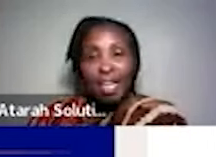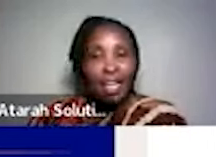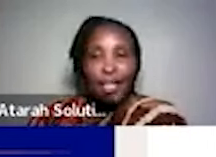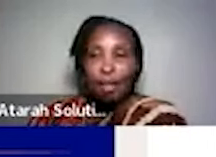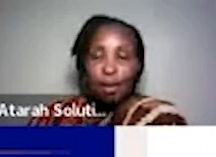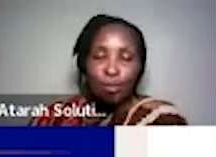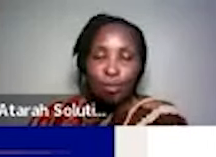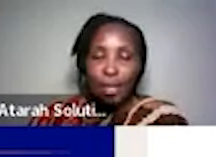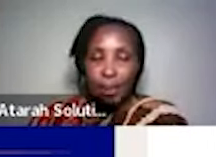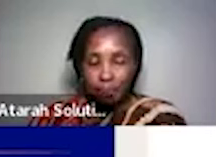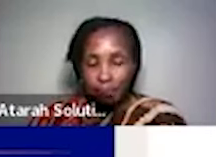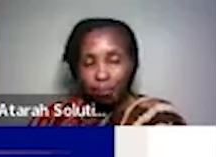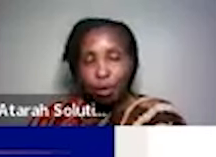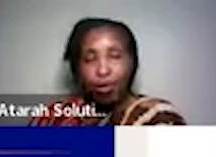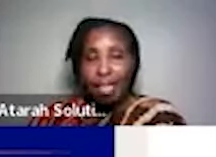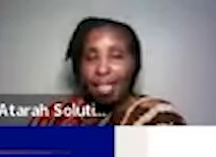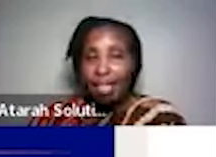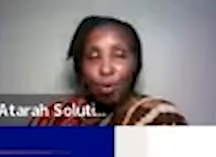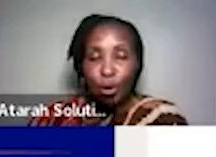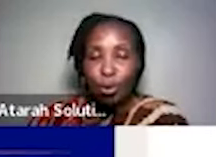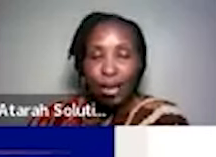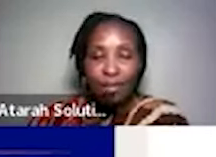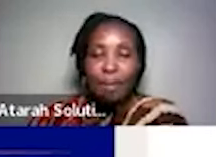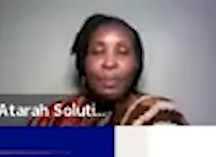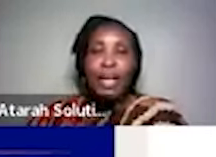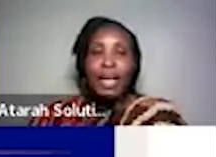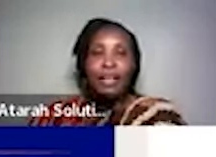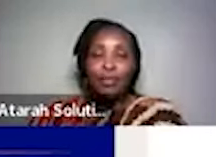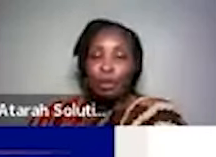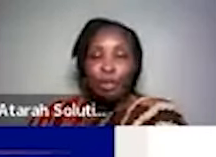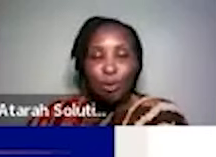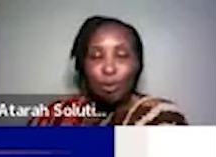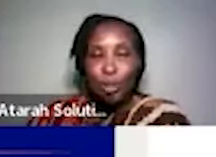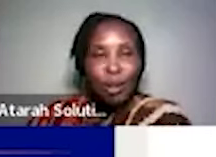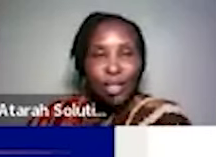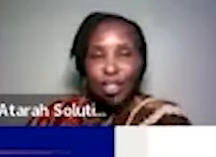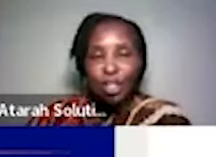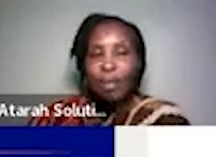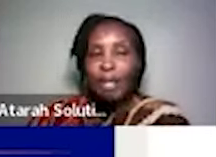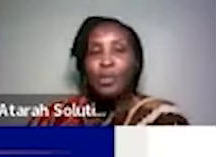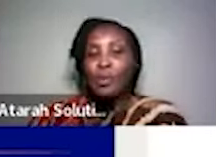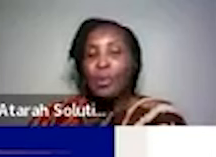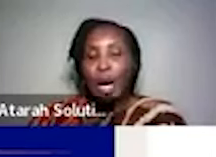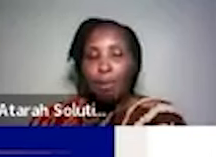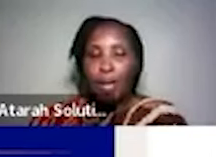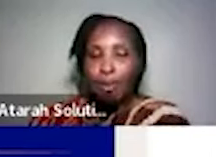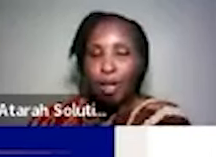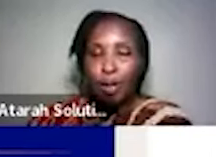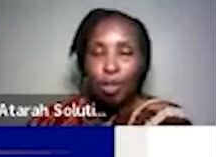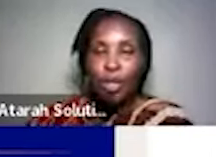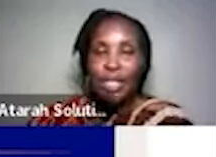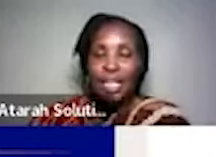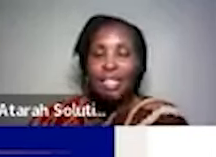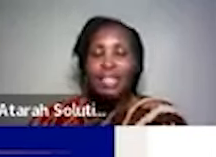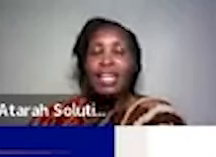actually another line of uh of learning that you ought to have uh if you're looking to grow into leadership then you need to up your game